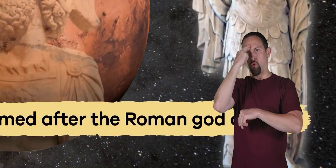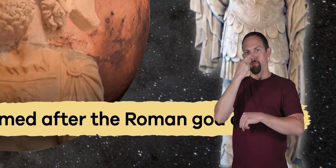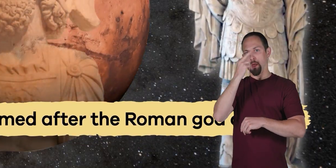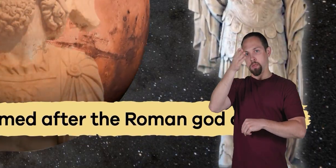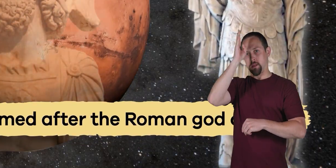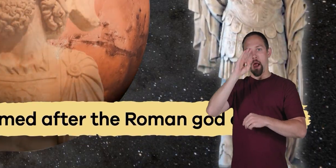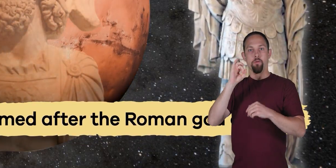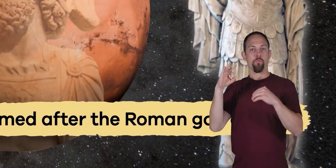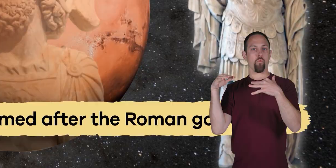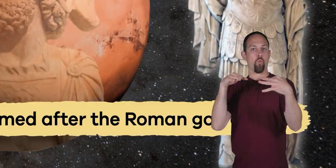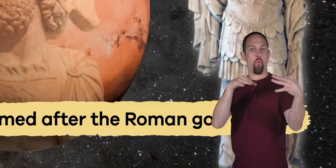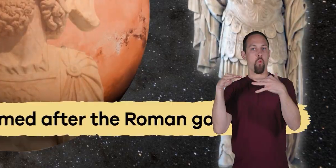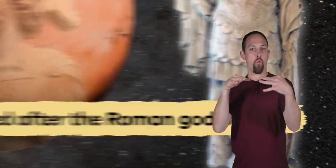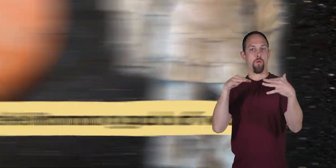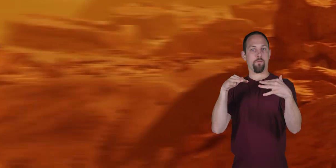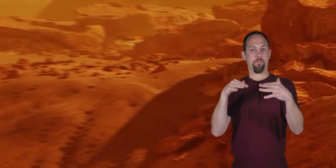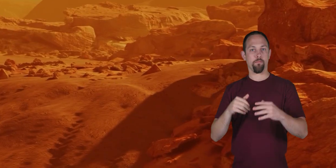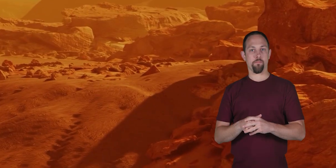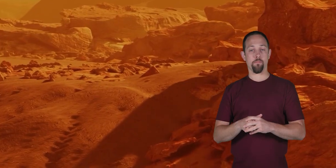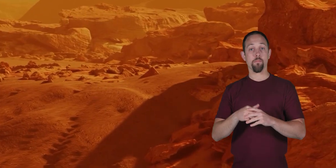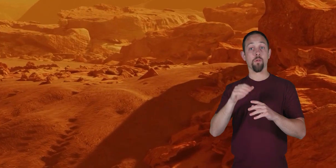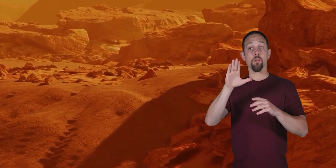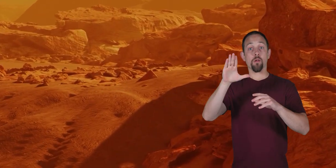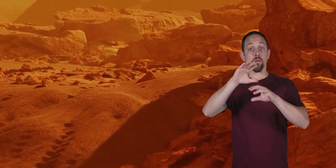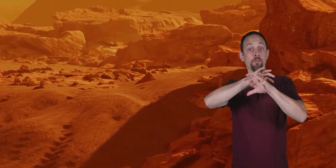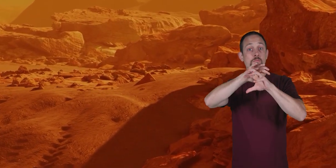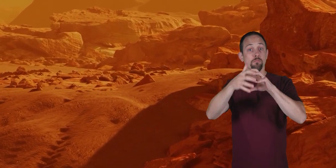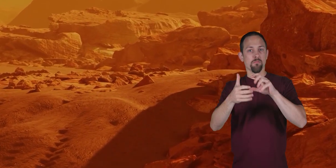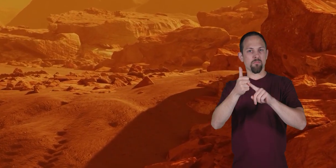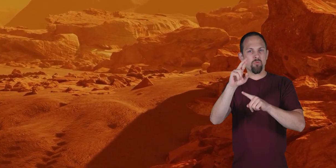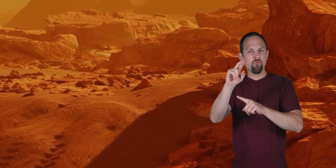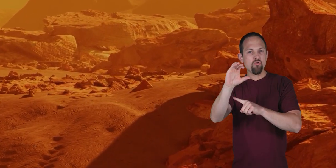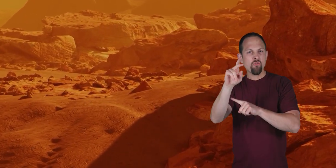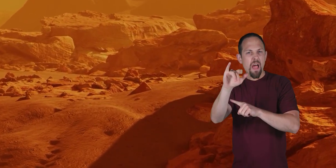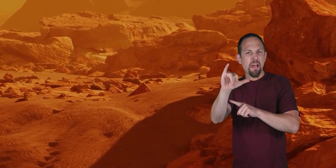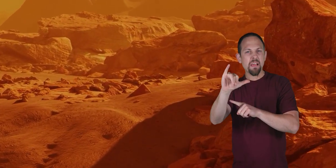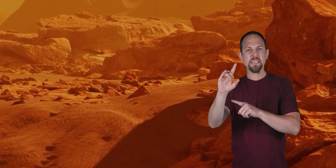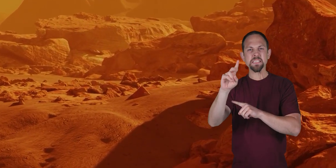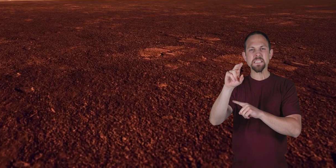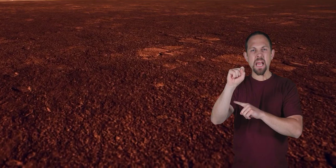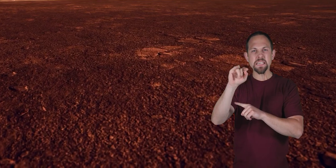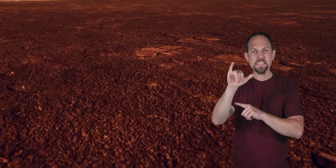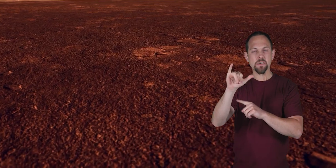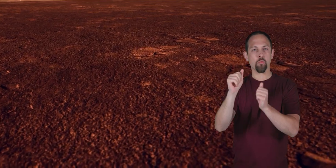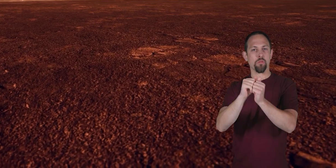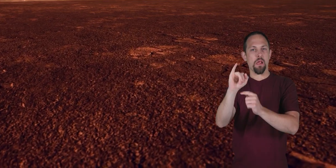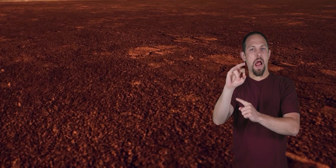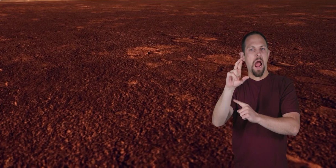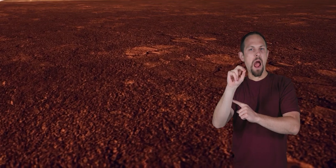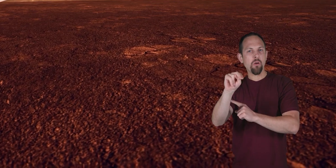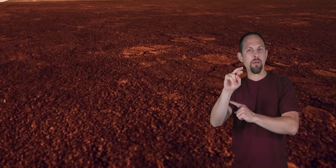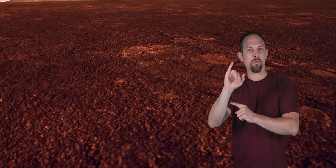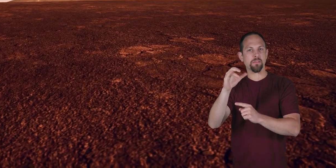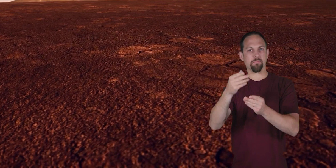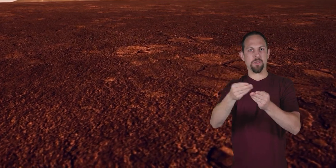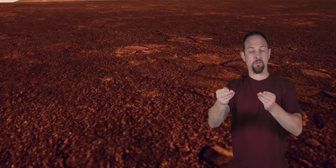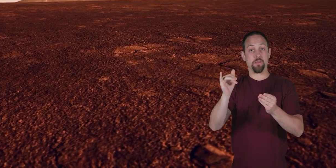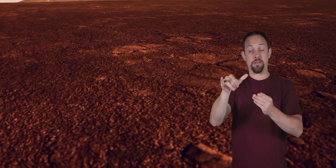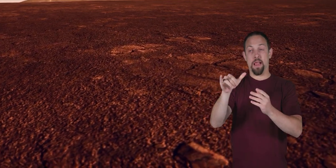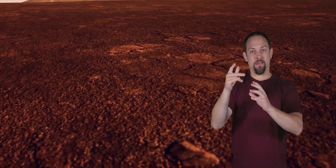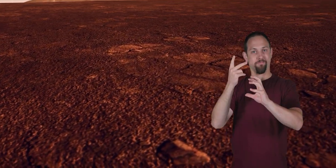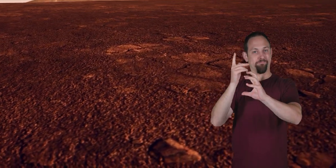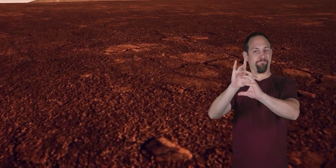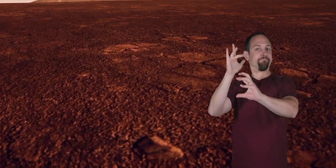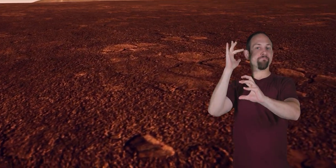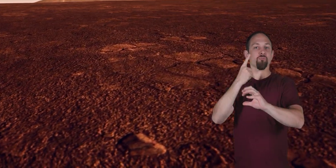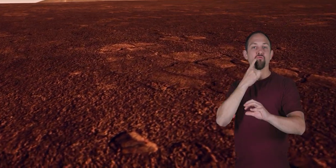the Roman god of war. Its surface is rocky and dusty, with iron-rich minerals that give it